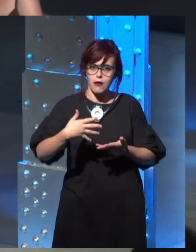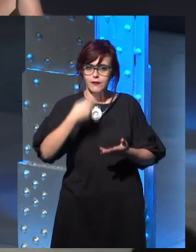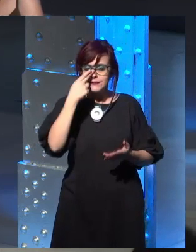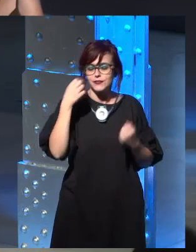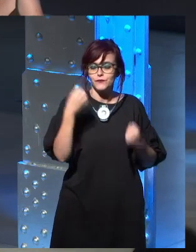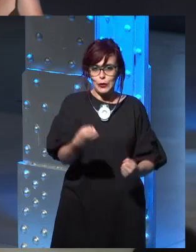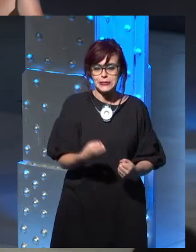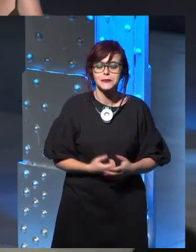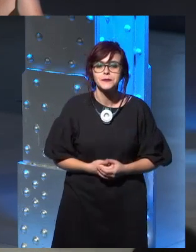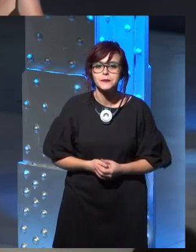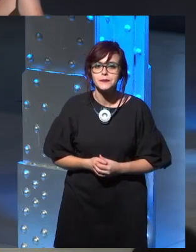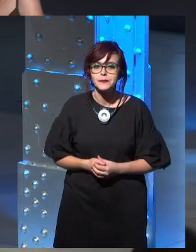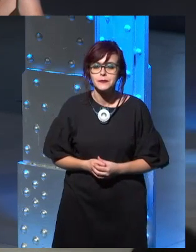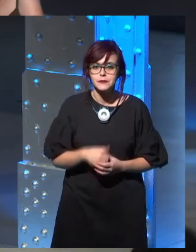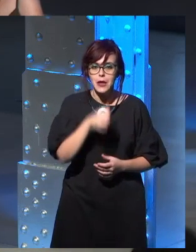So,